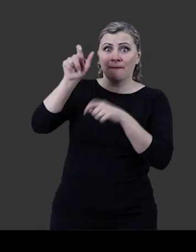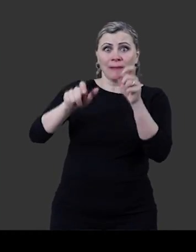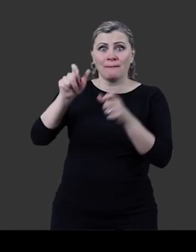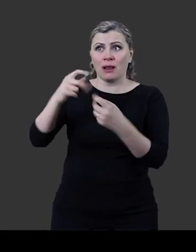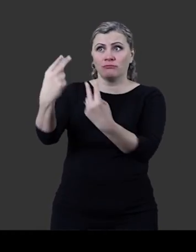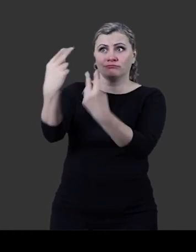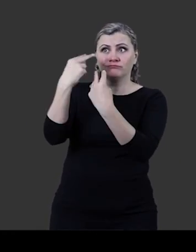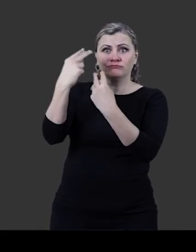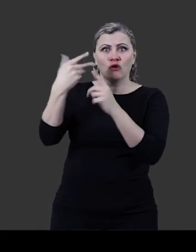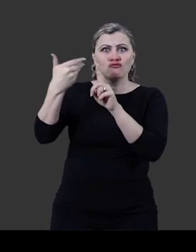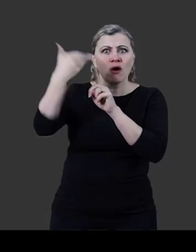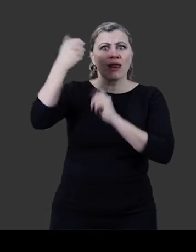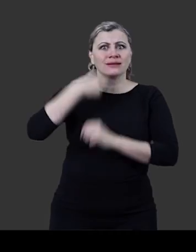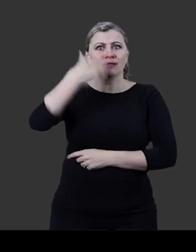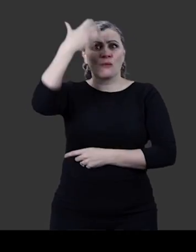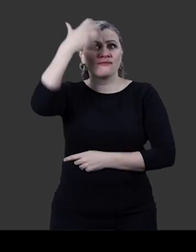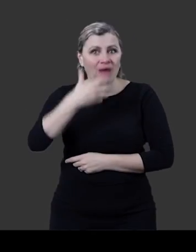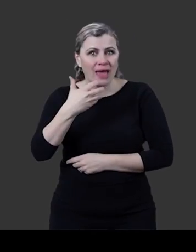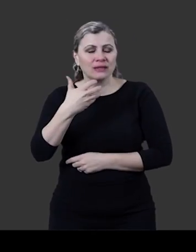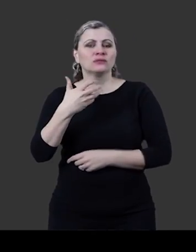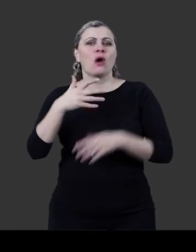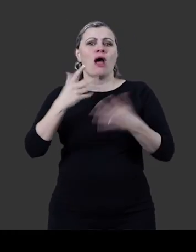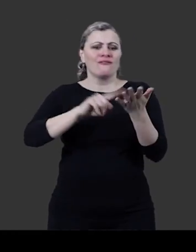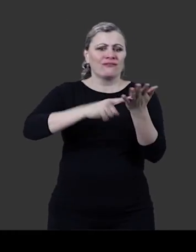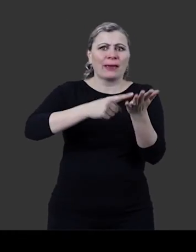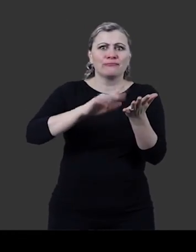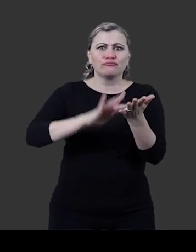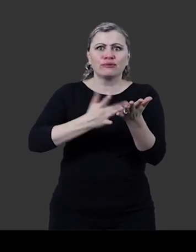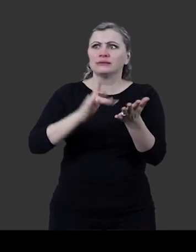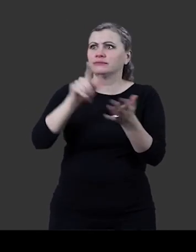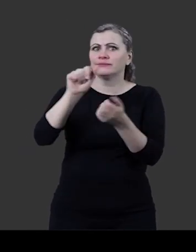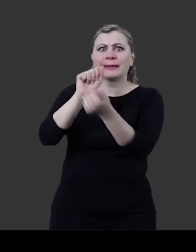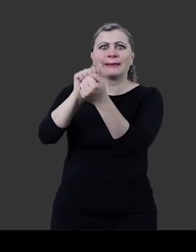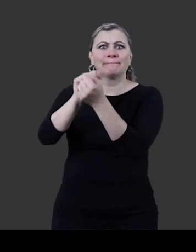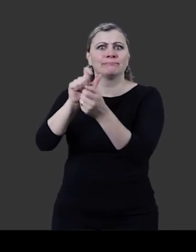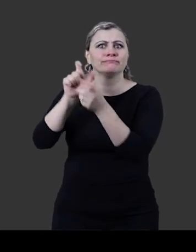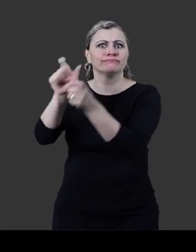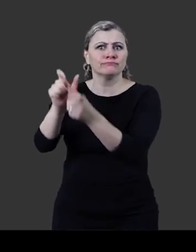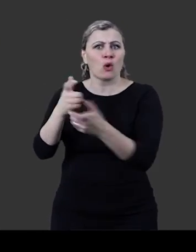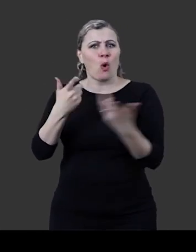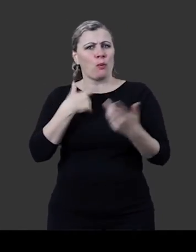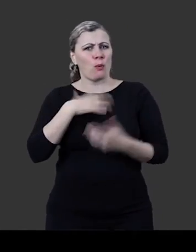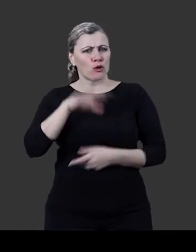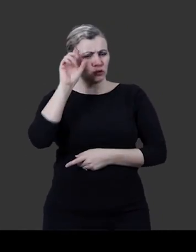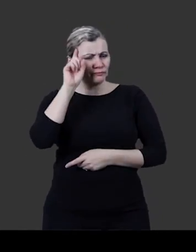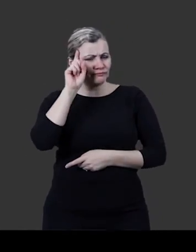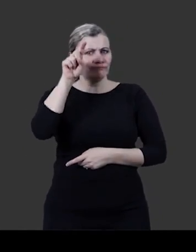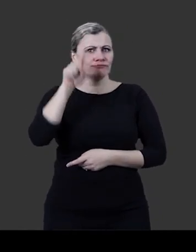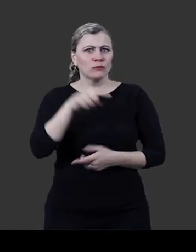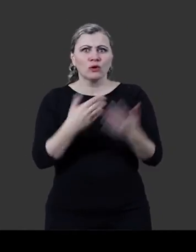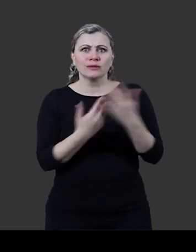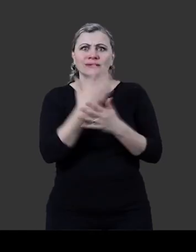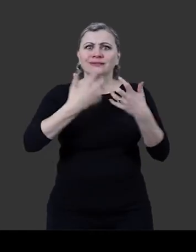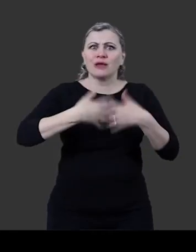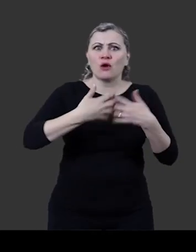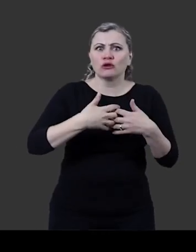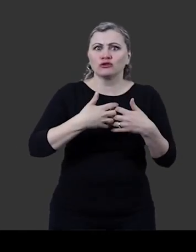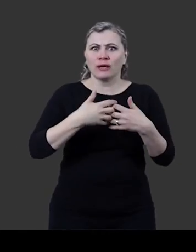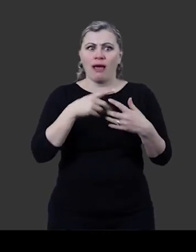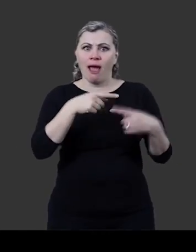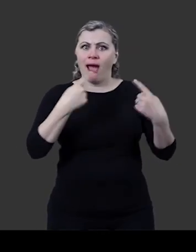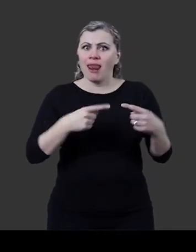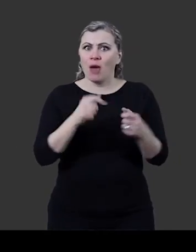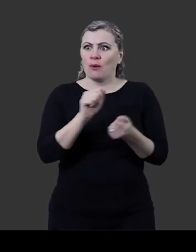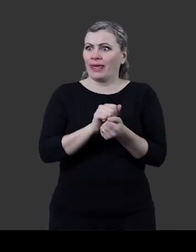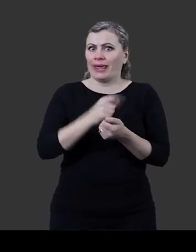want to be continually monitored all the time and have our faces recognized and have our fingerprints stored? Or do we want to invest in finding technologies that